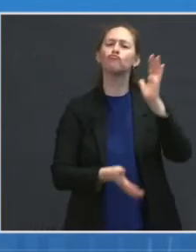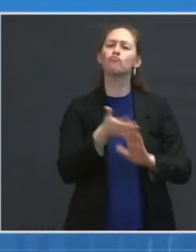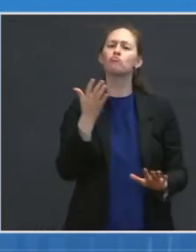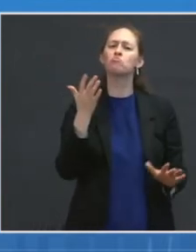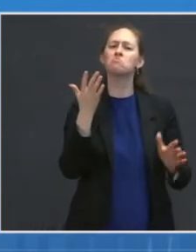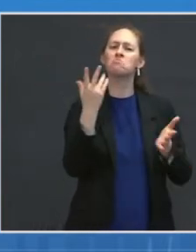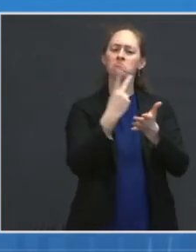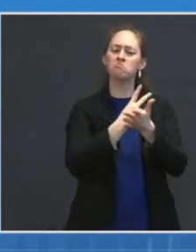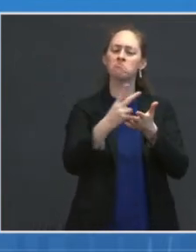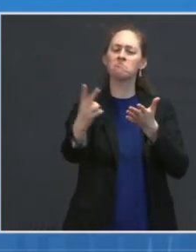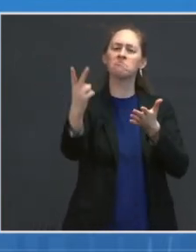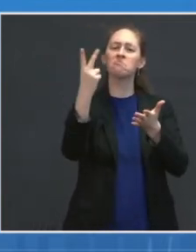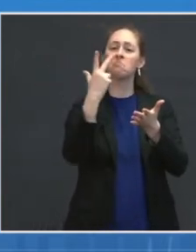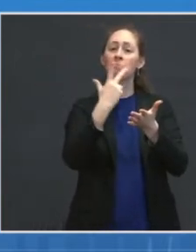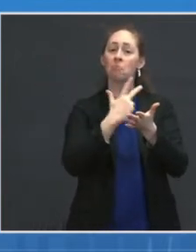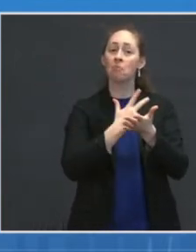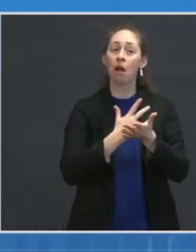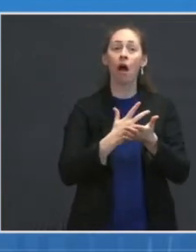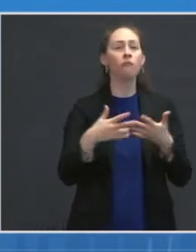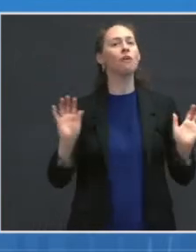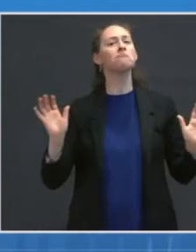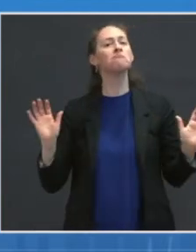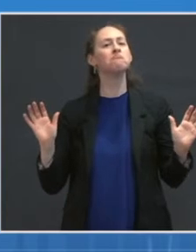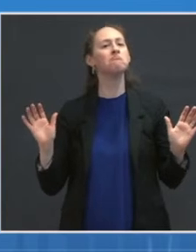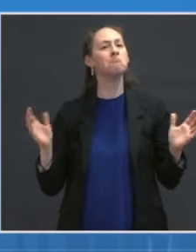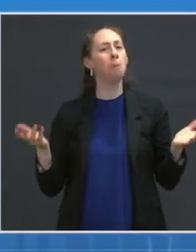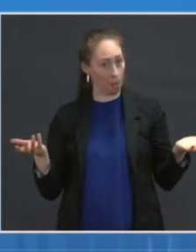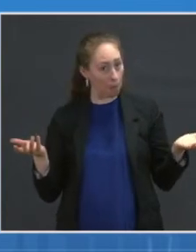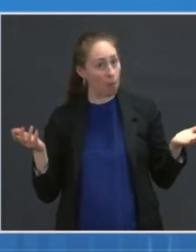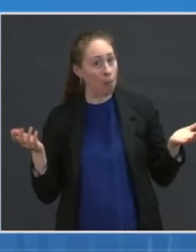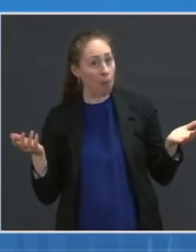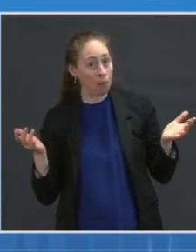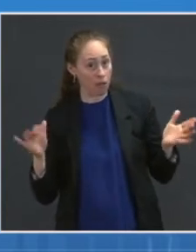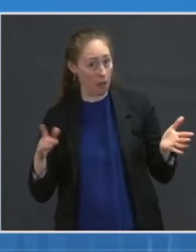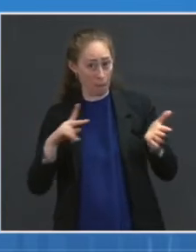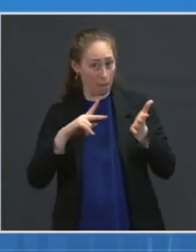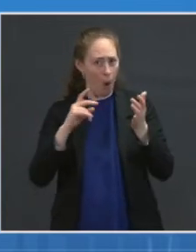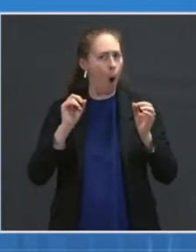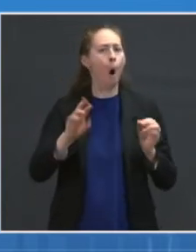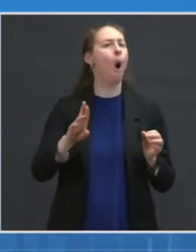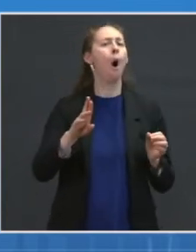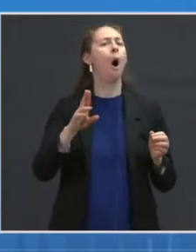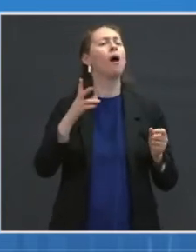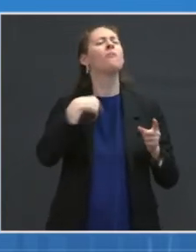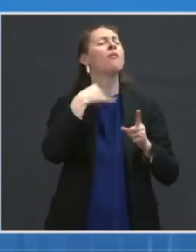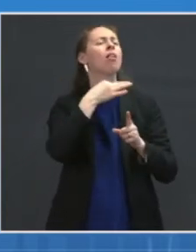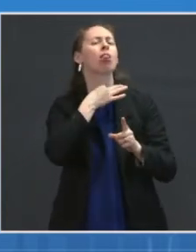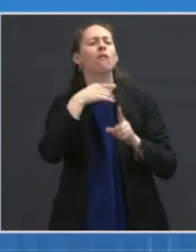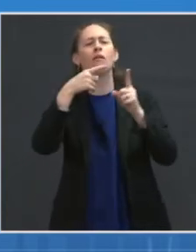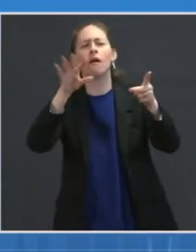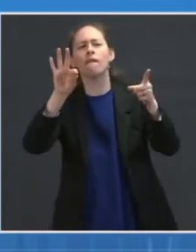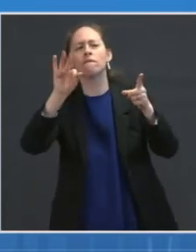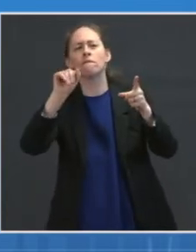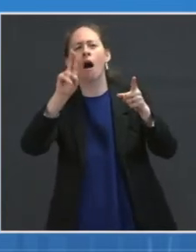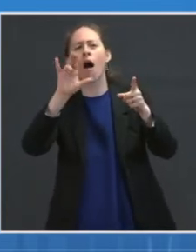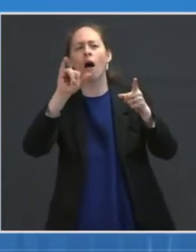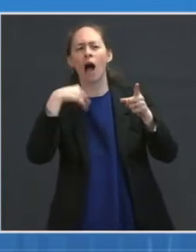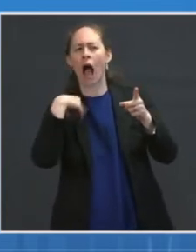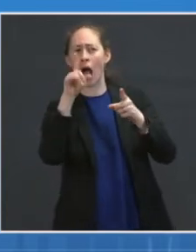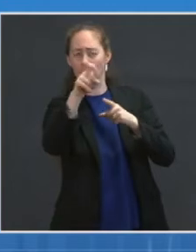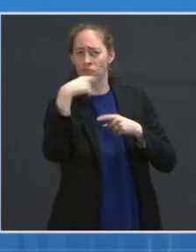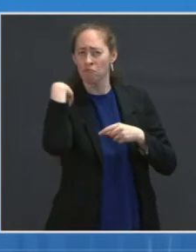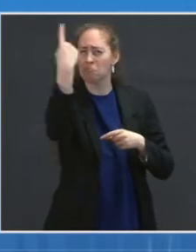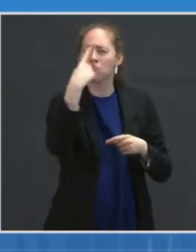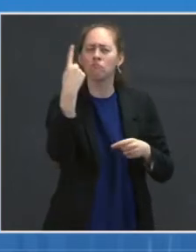And I wondered if that had shifted, Dr. Fauci, if it had convinced you that just a single dose of